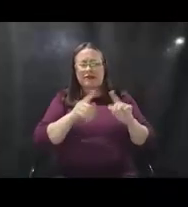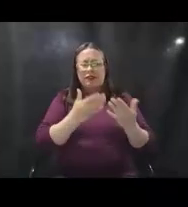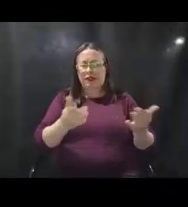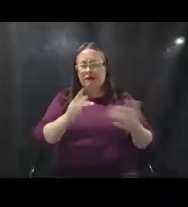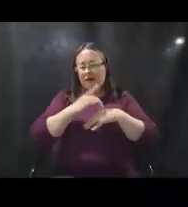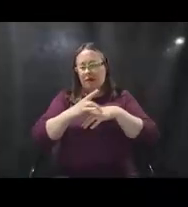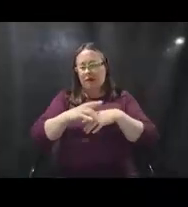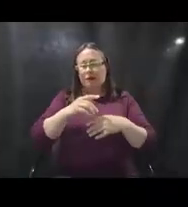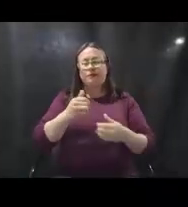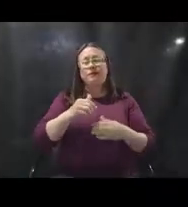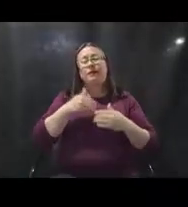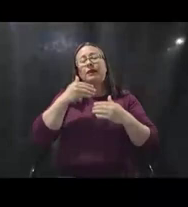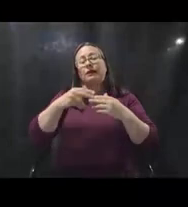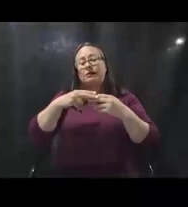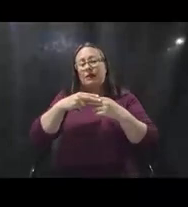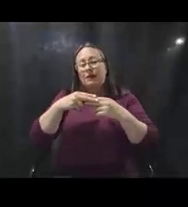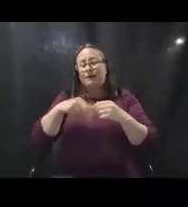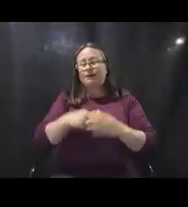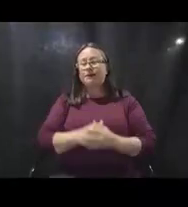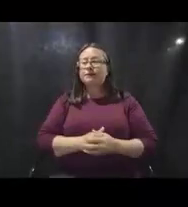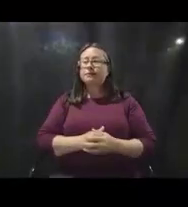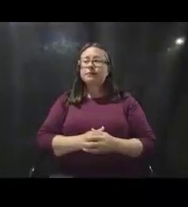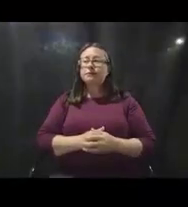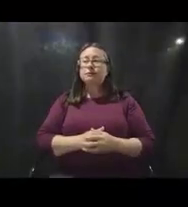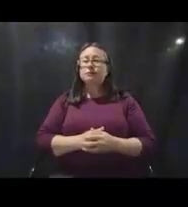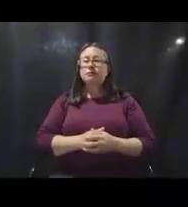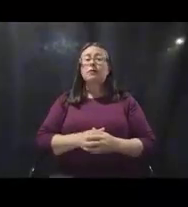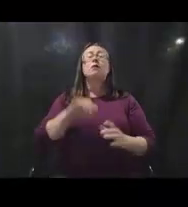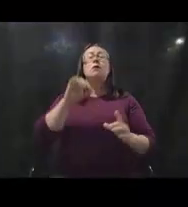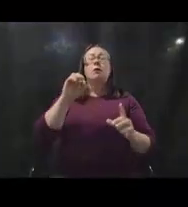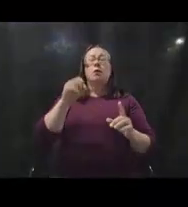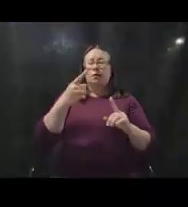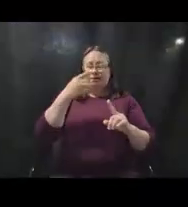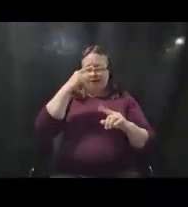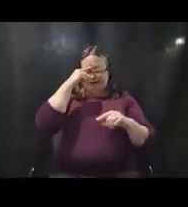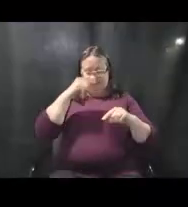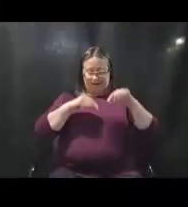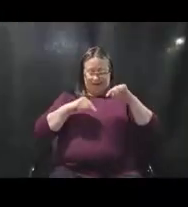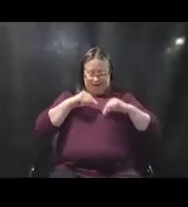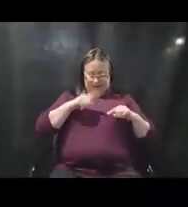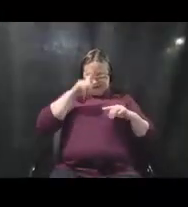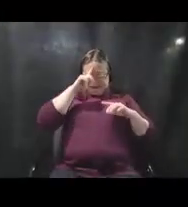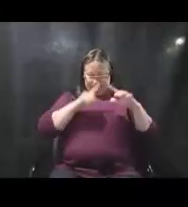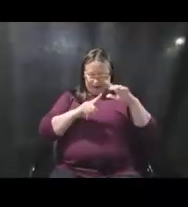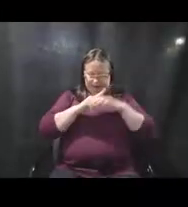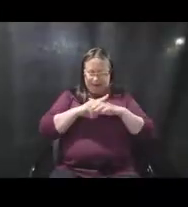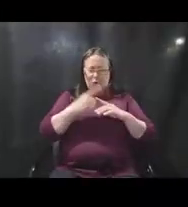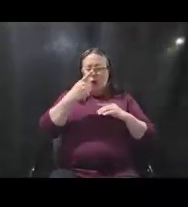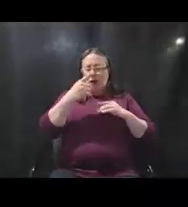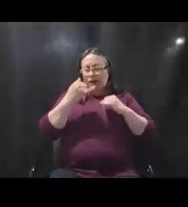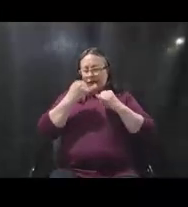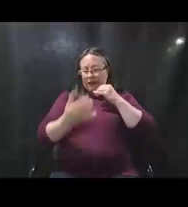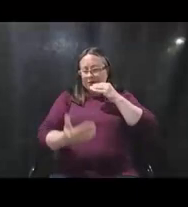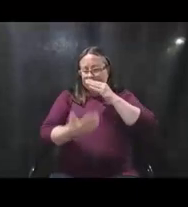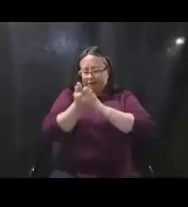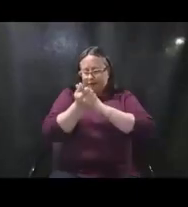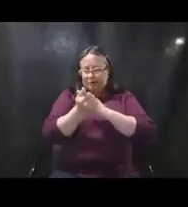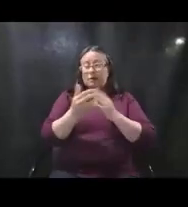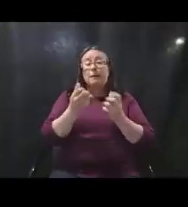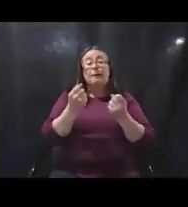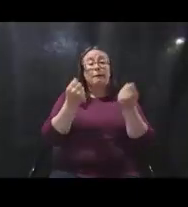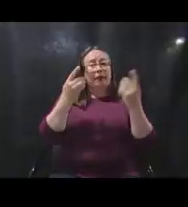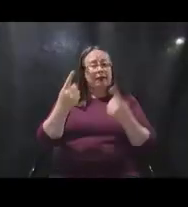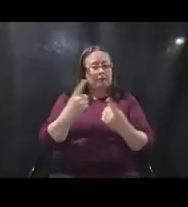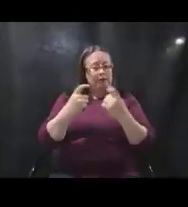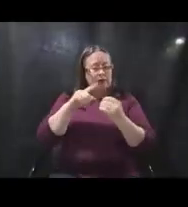slide, please. And so with that, oh, I apologize. There's one last caveat to cover. We do get a lot of questions